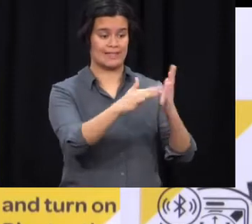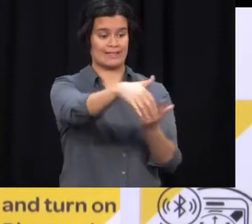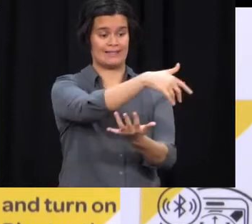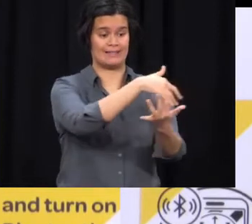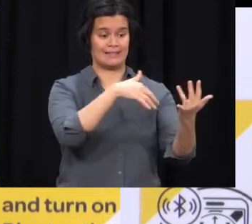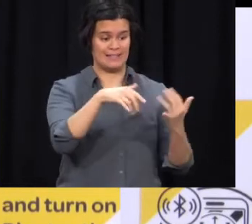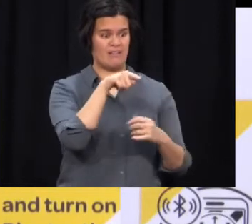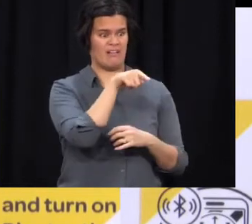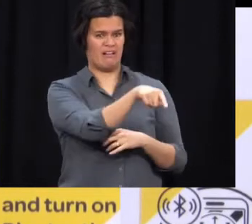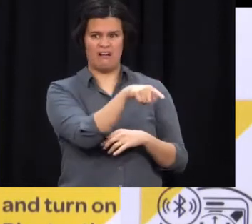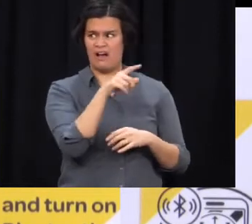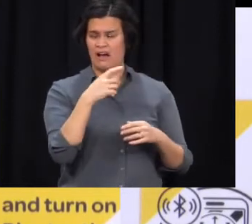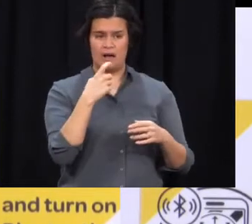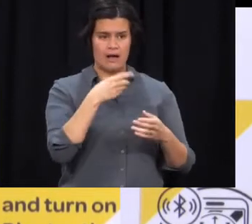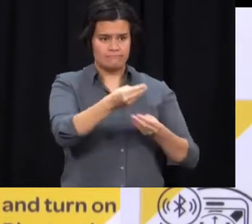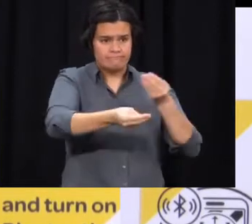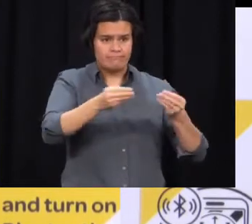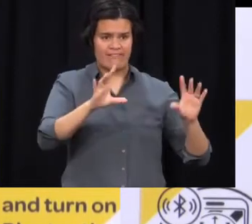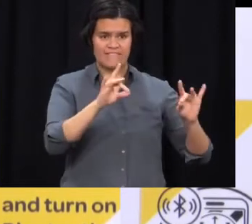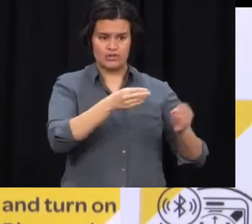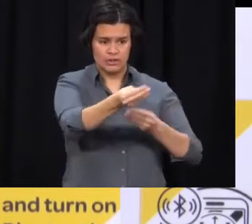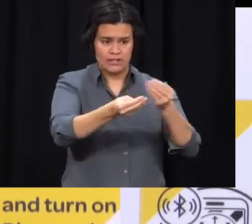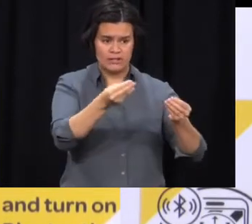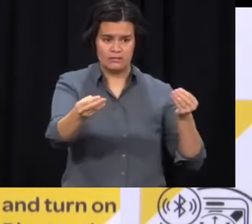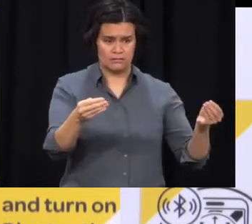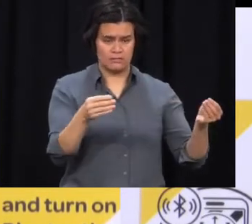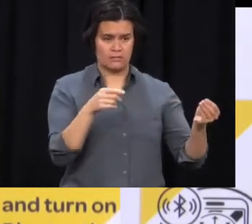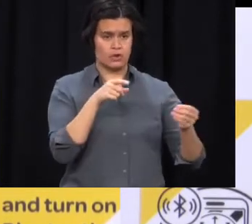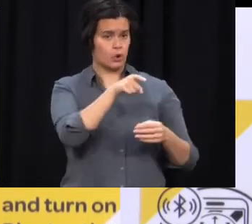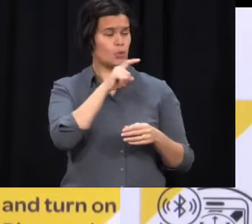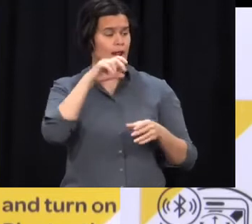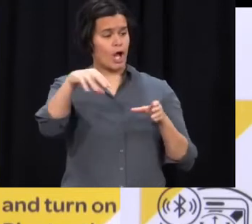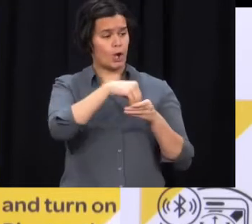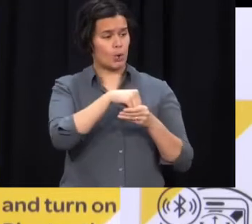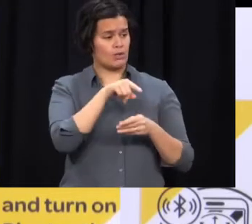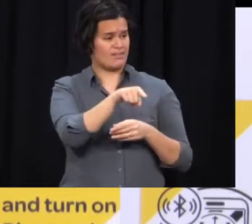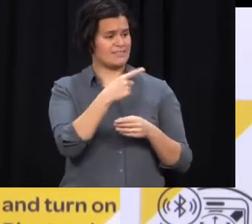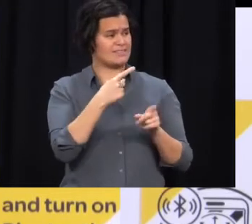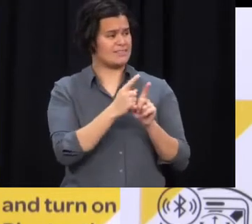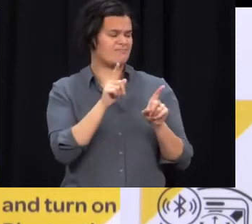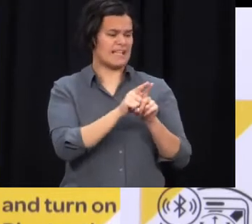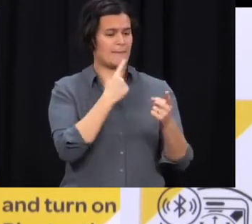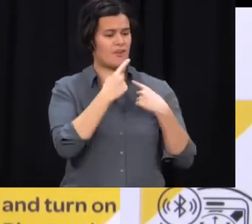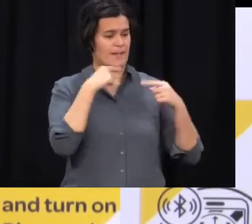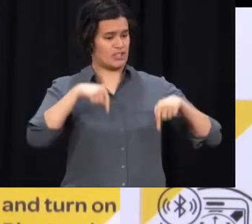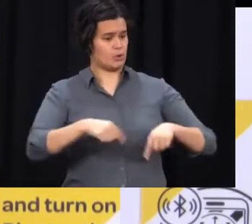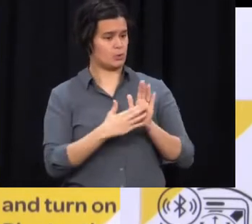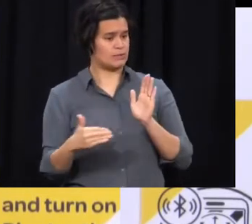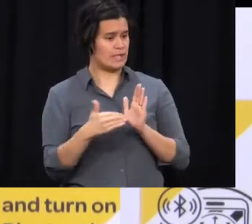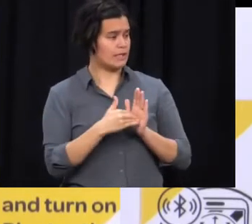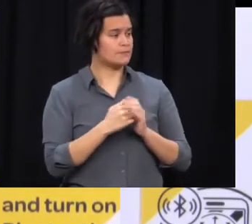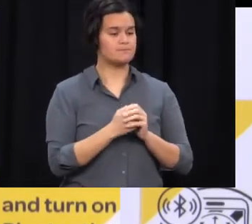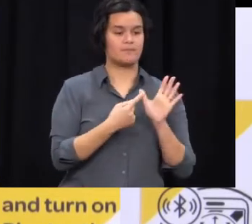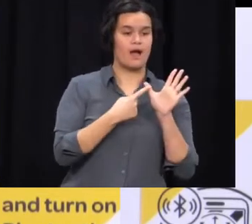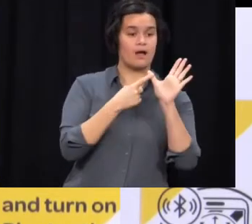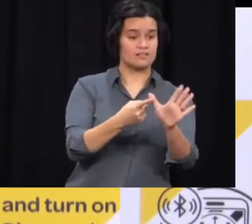General to comment on that. It's something we might move to start doing. At the moment, the expression of that is, of course, the locations of interest. Many of those